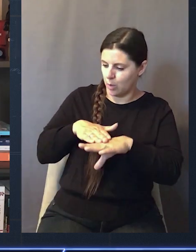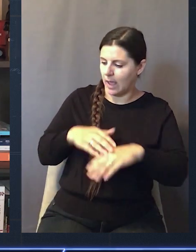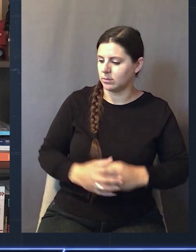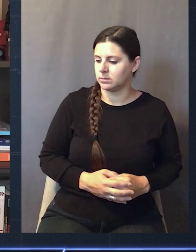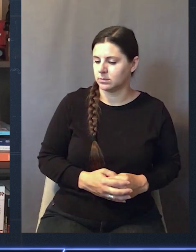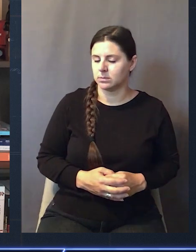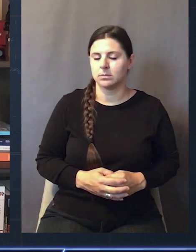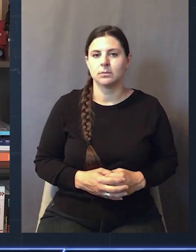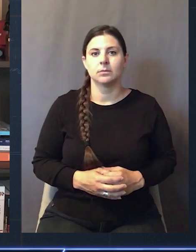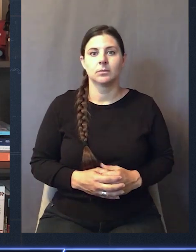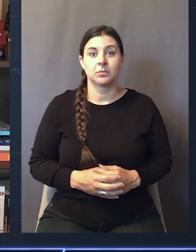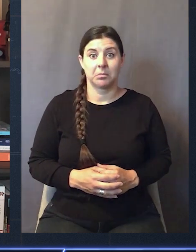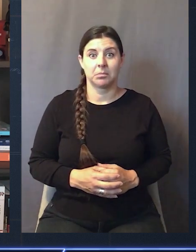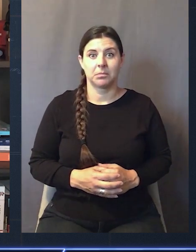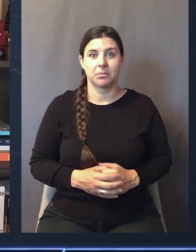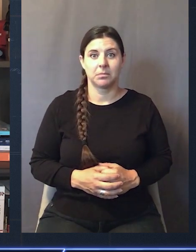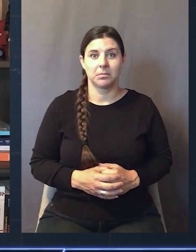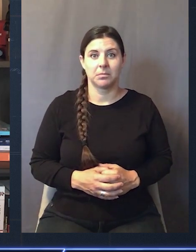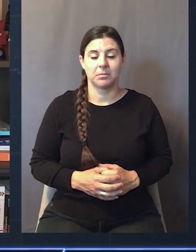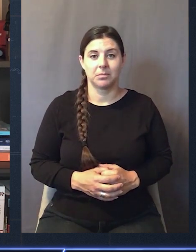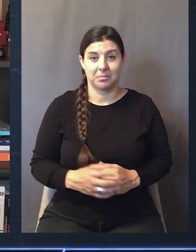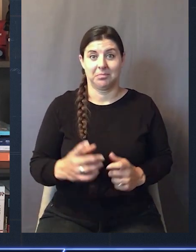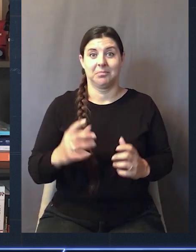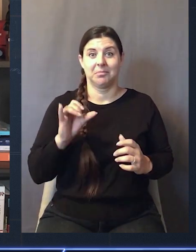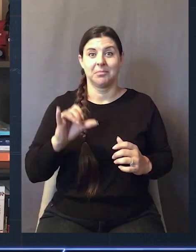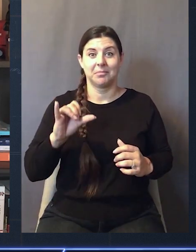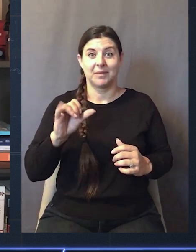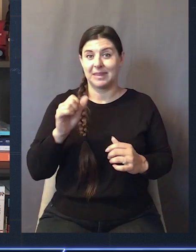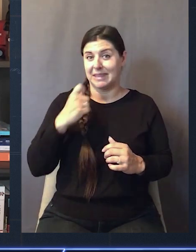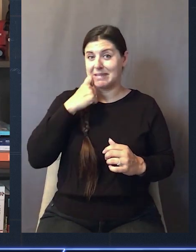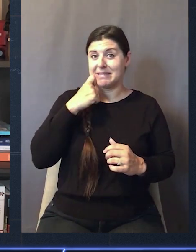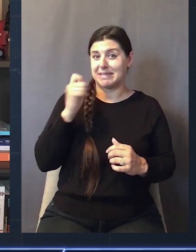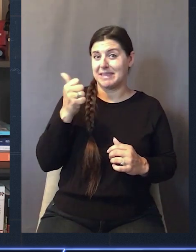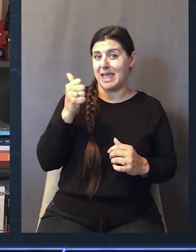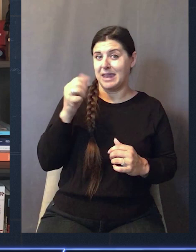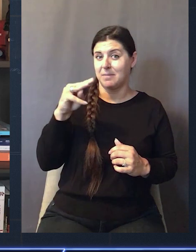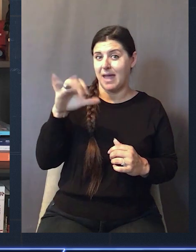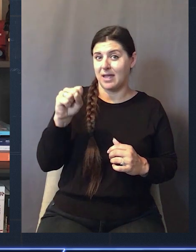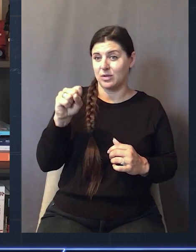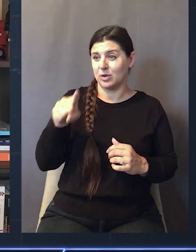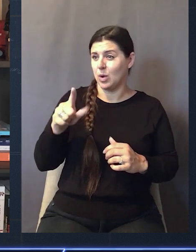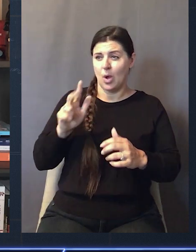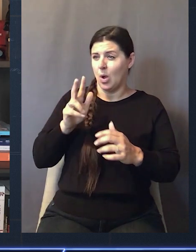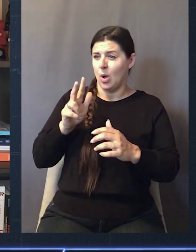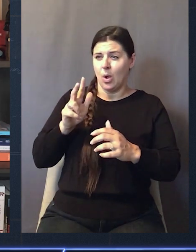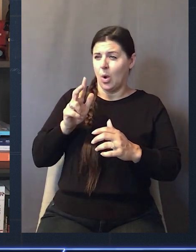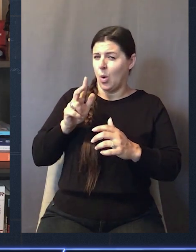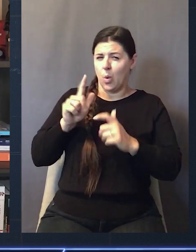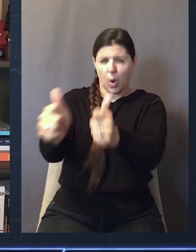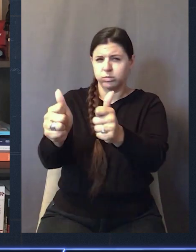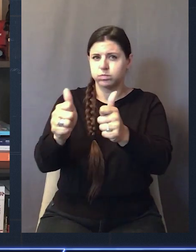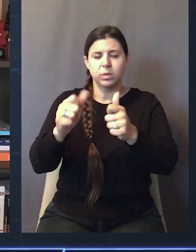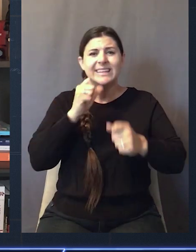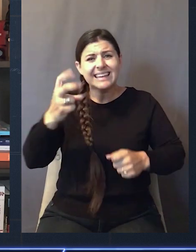Sir, I want you to slow down. The reality is just like within the last 10 miles or so as